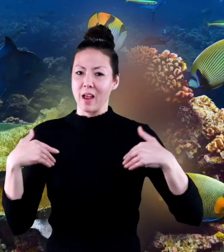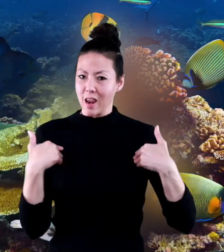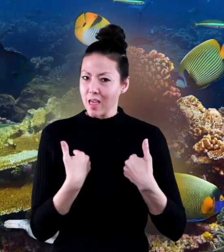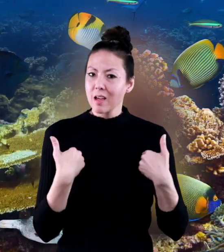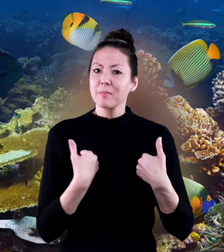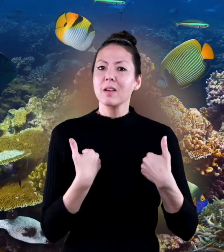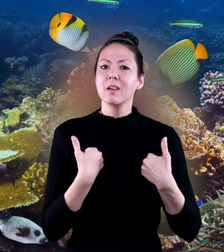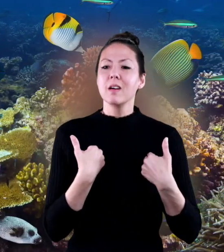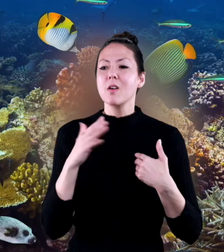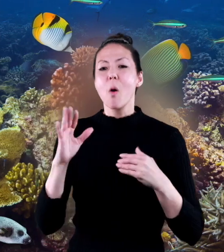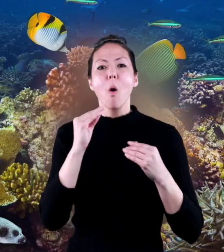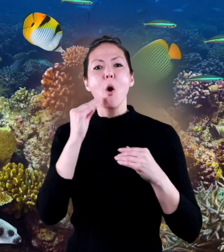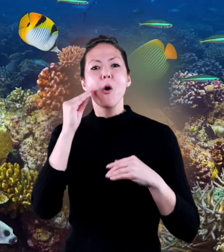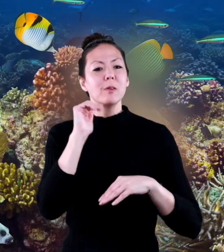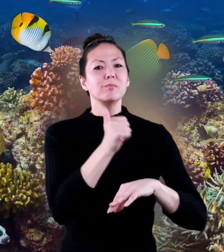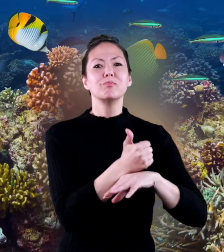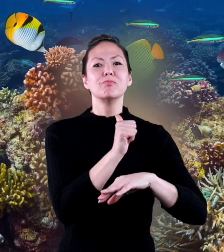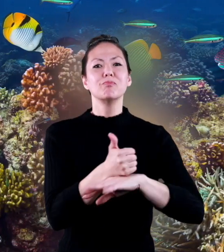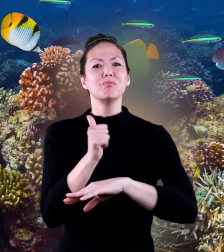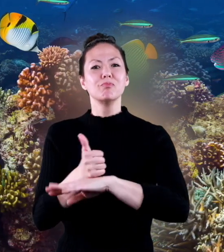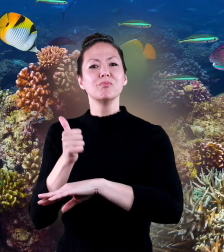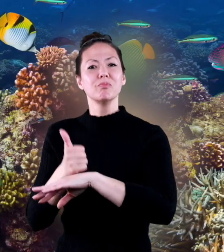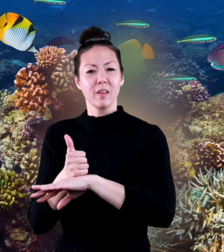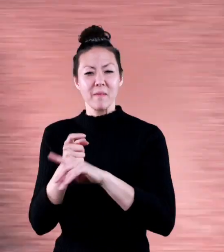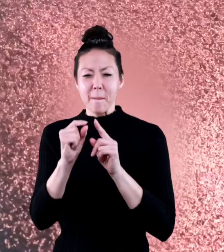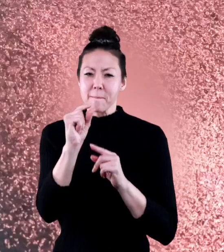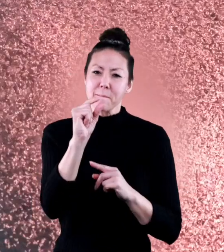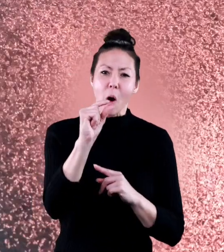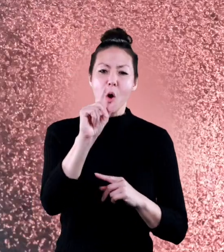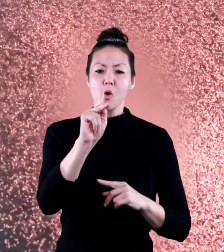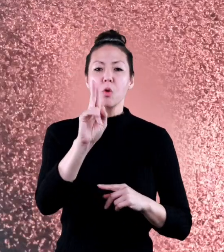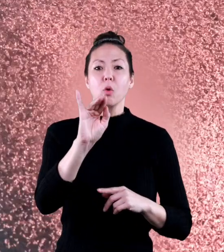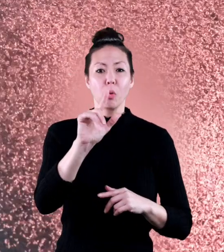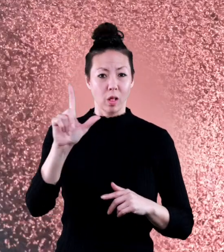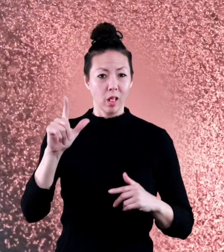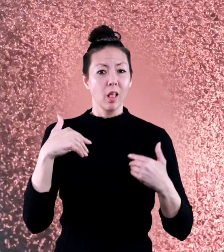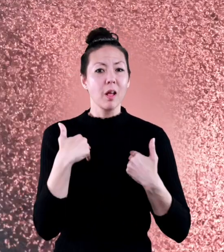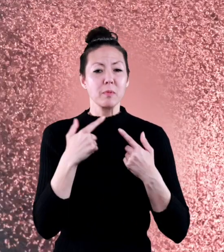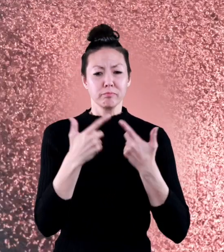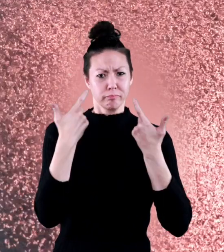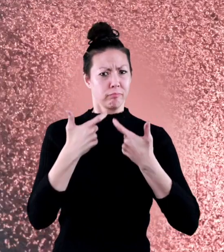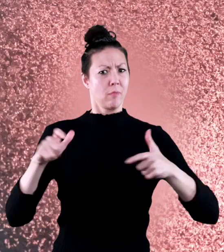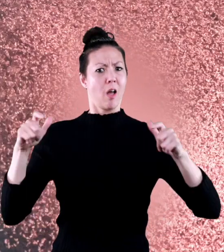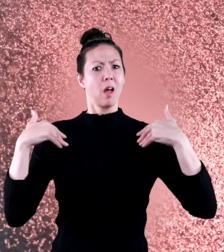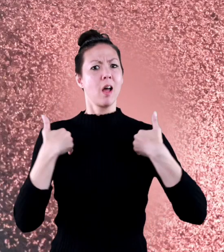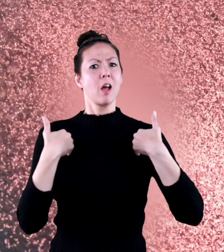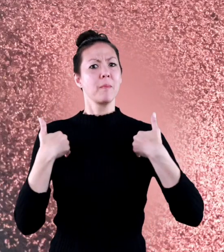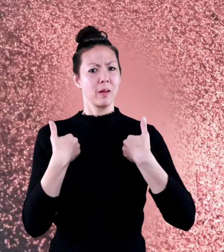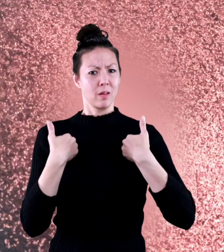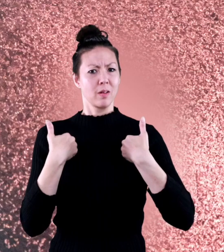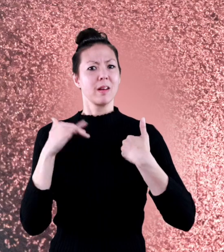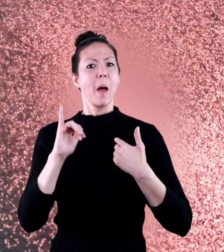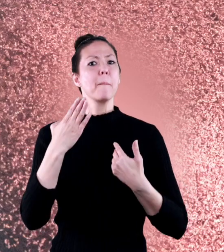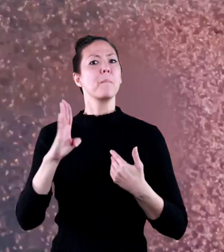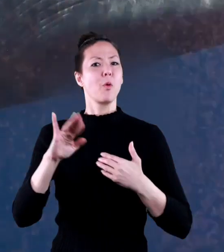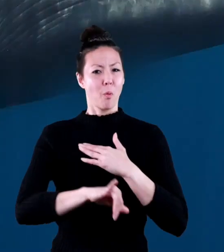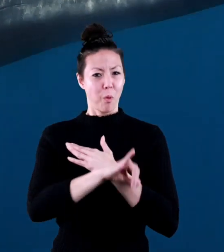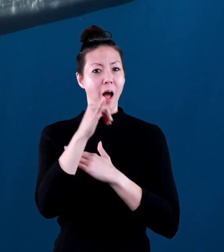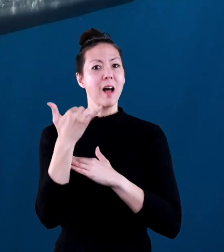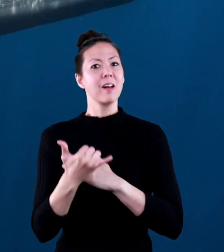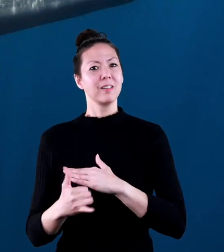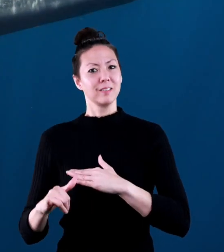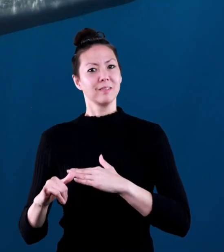varieties of animals make the oceans their home. From the tiny krill to the largest animal on earth,